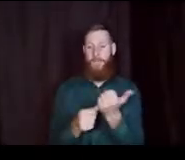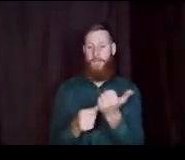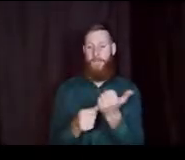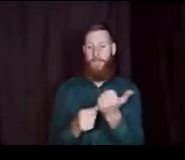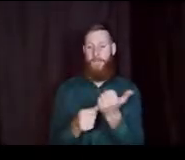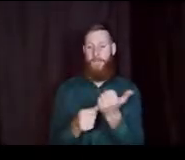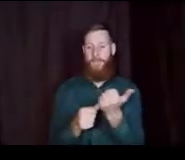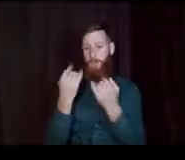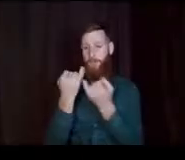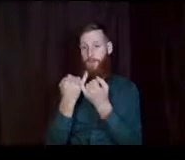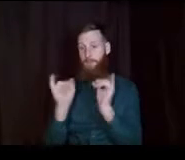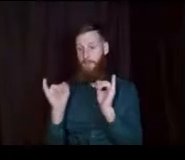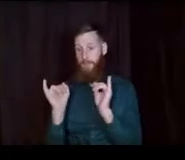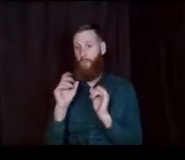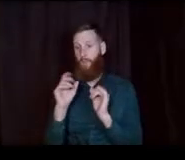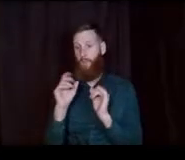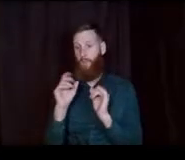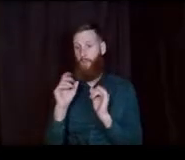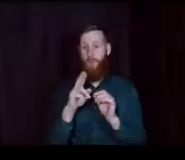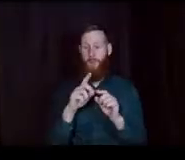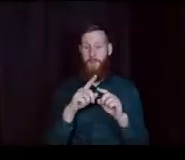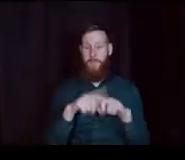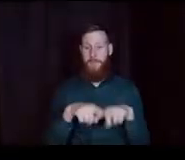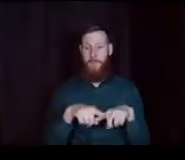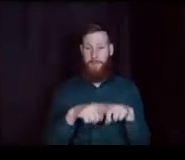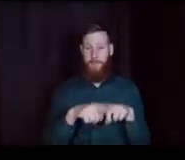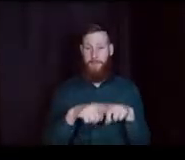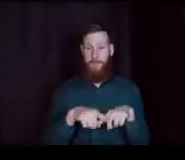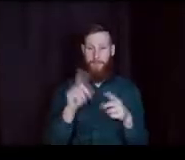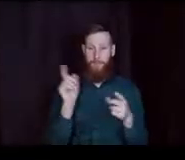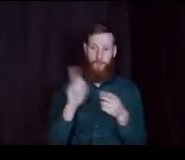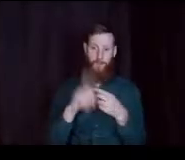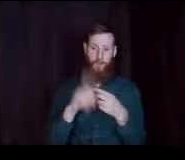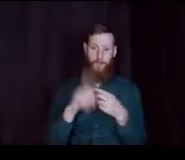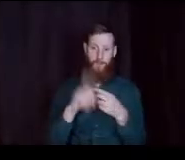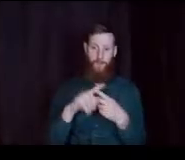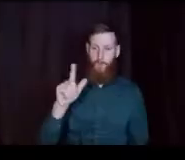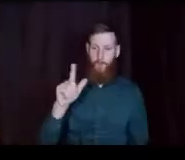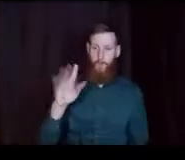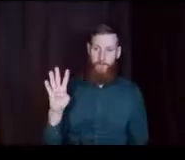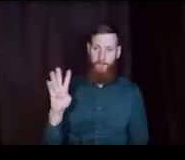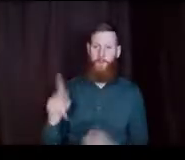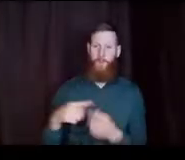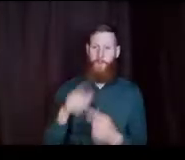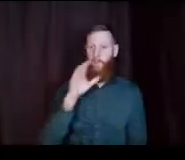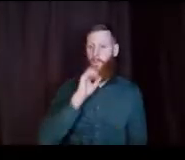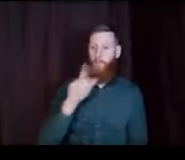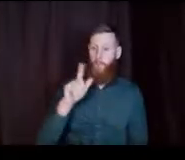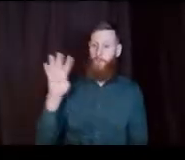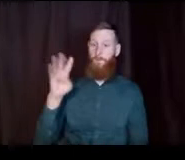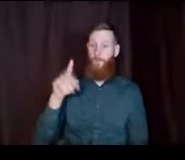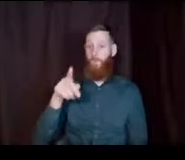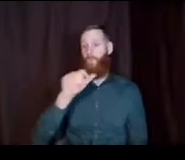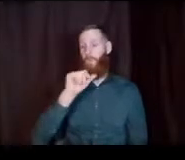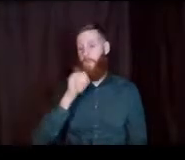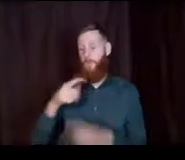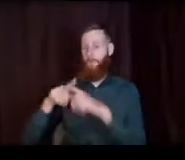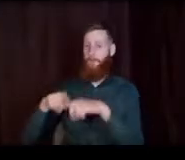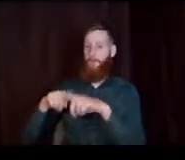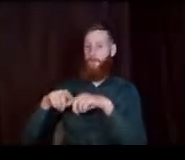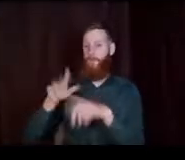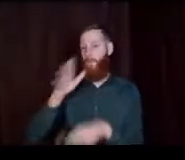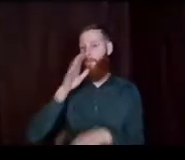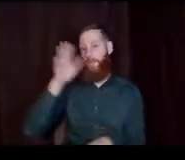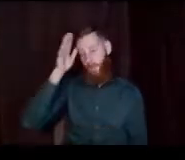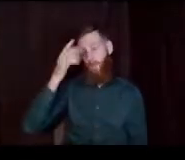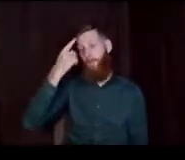until the age of 24. That's the magical age in which you are considered no longer dependent on your parents for financial aid purposes.